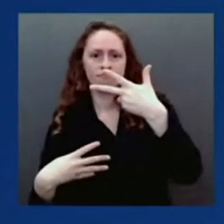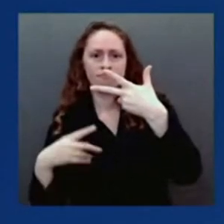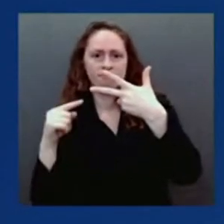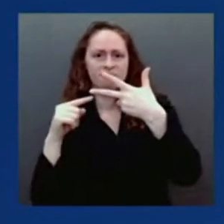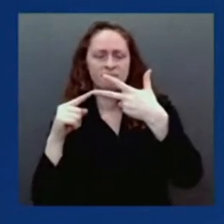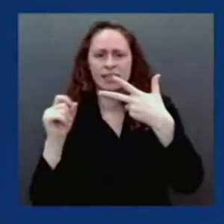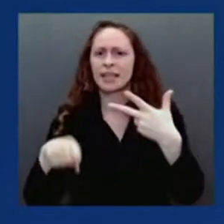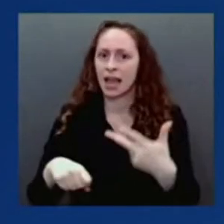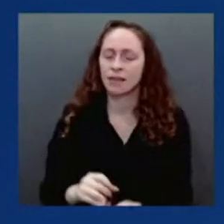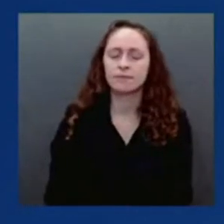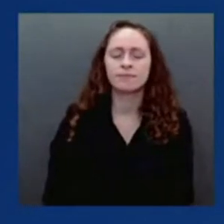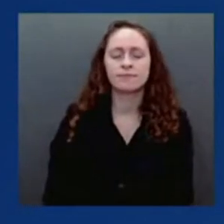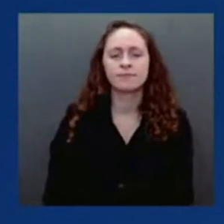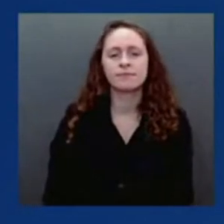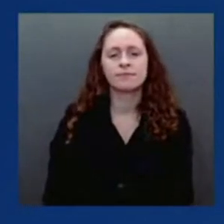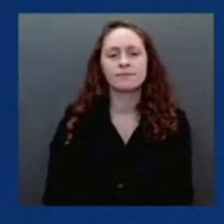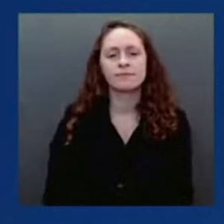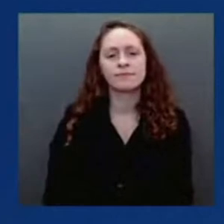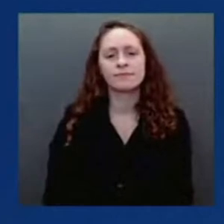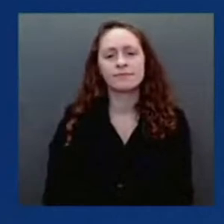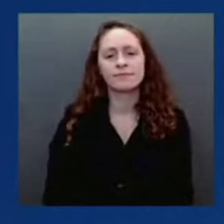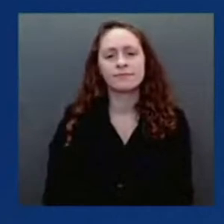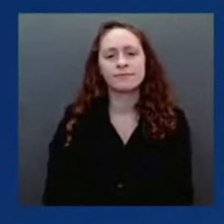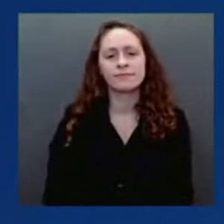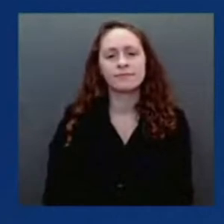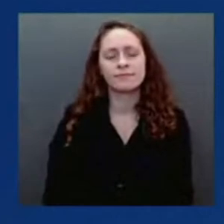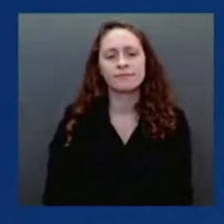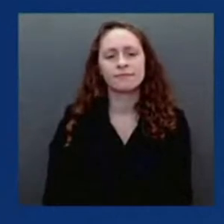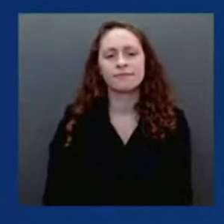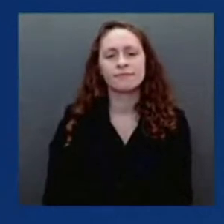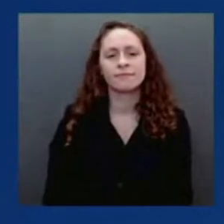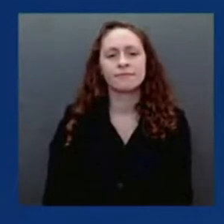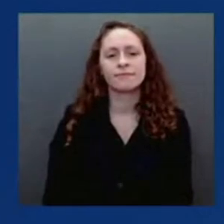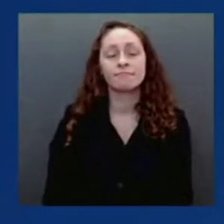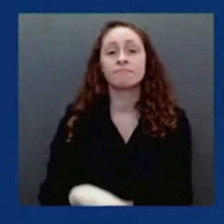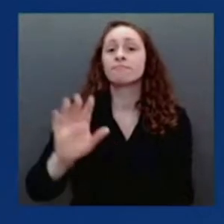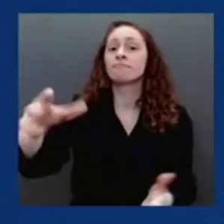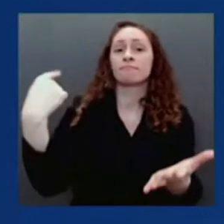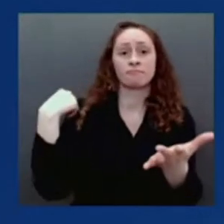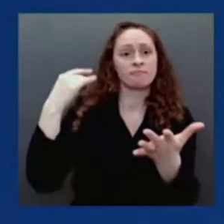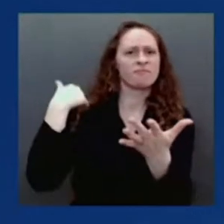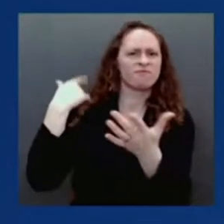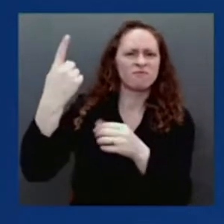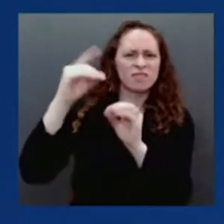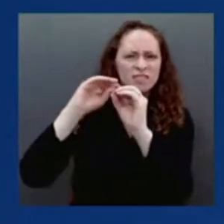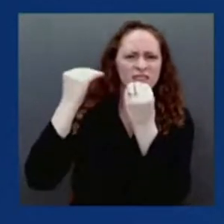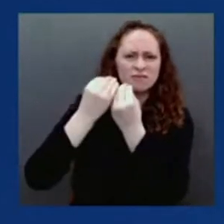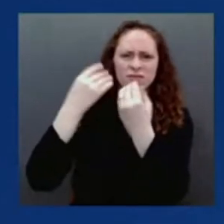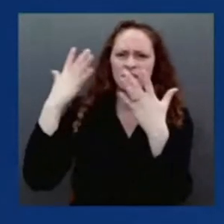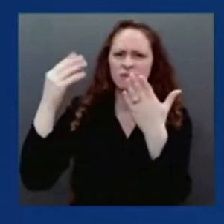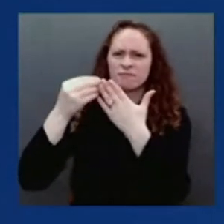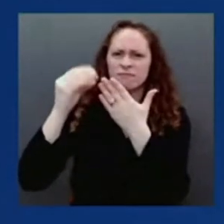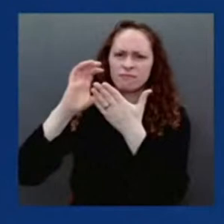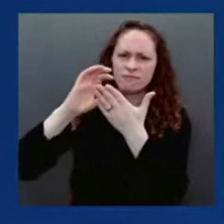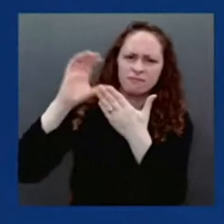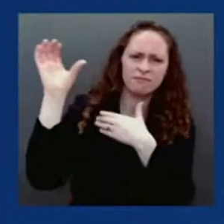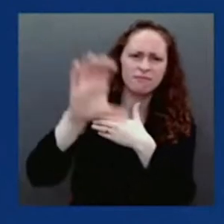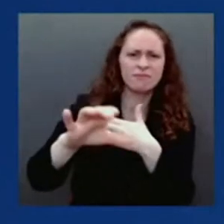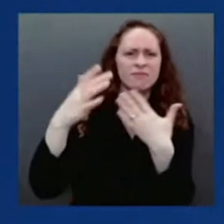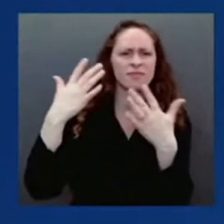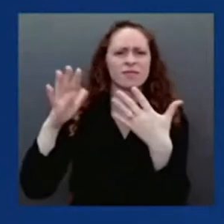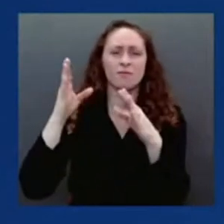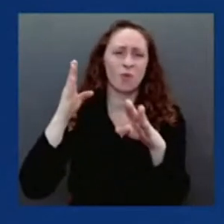on coronavirus research since the pandemic began. A subset of that is coronavirus